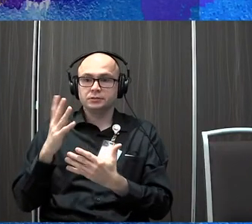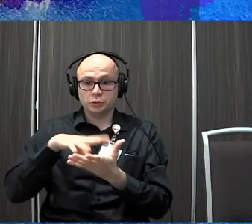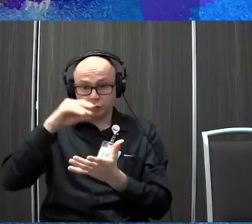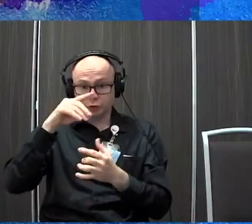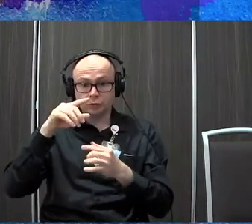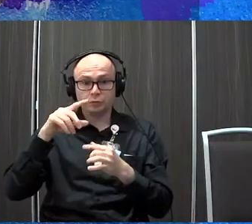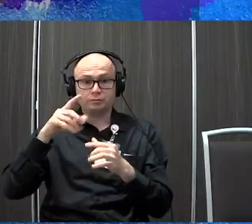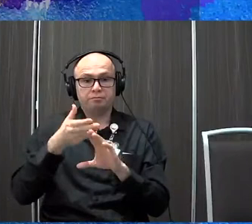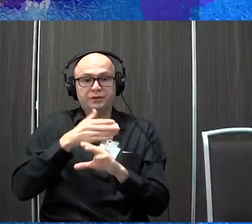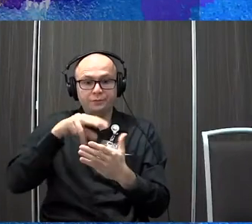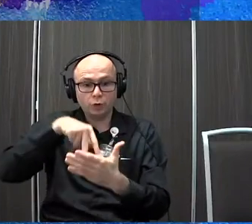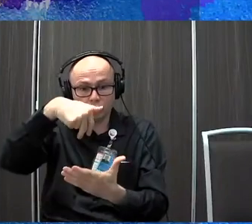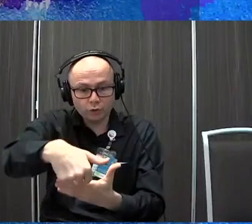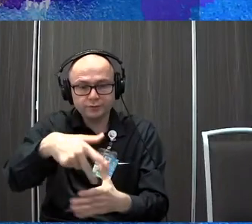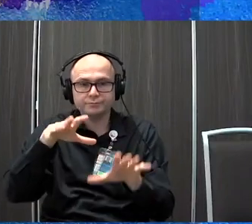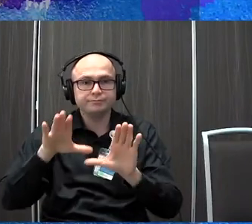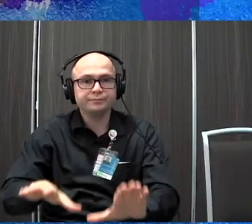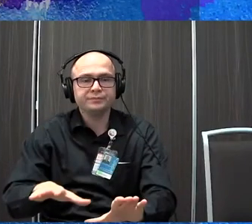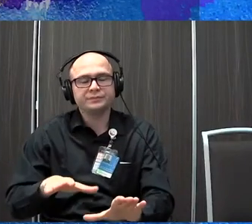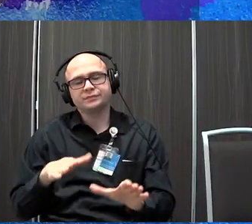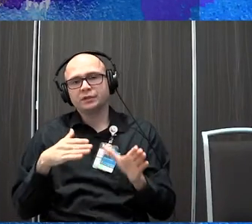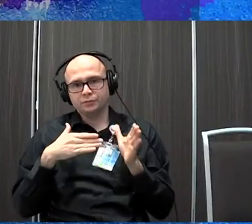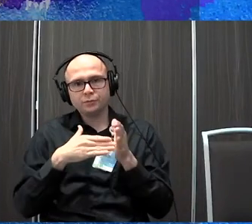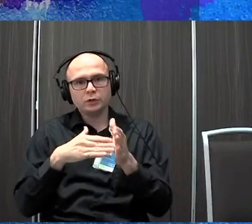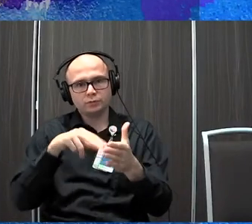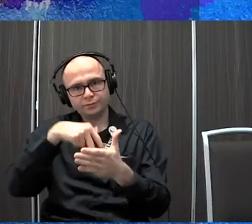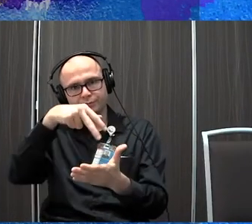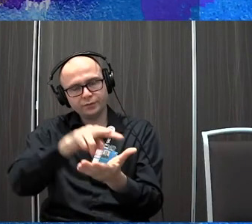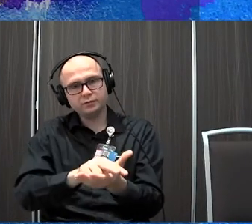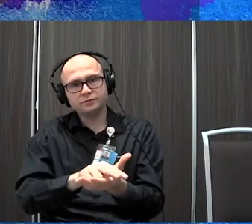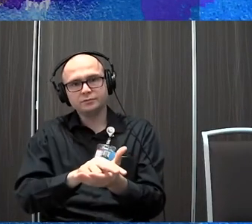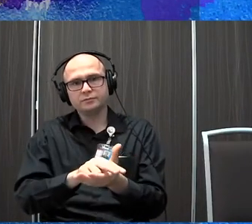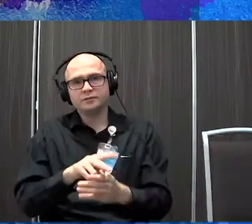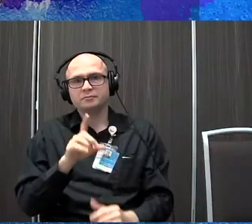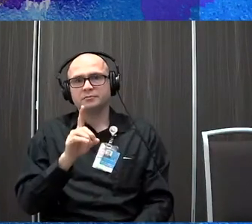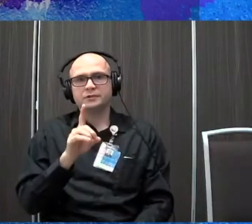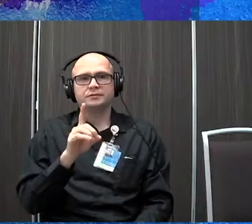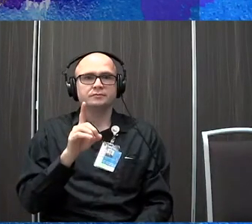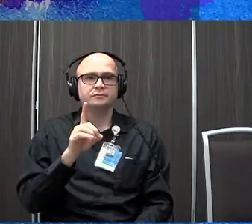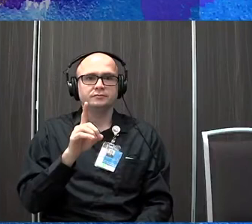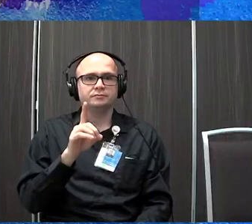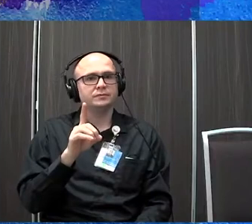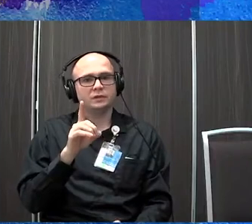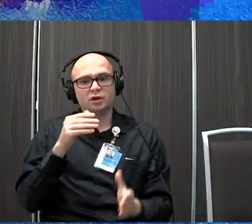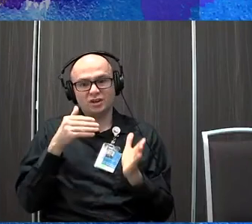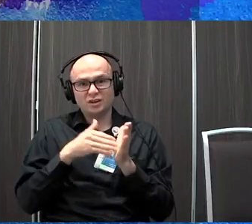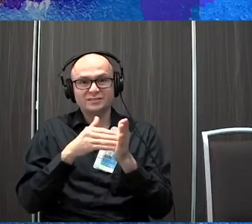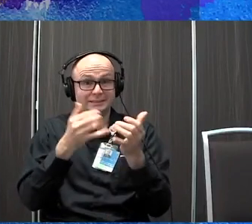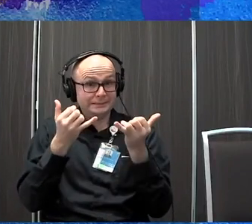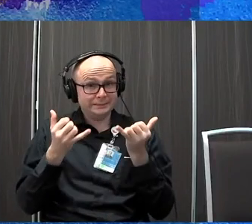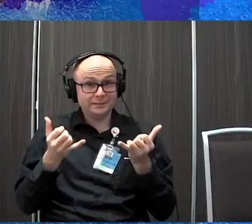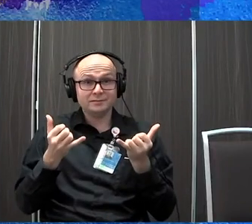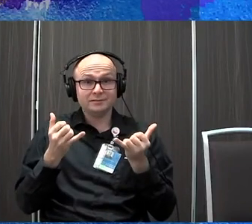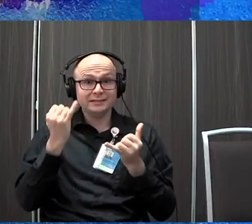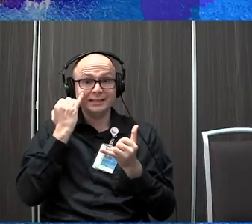falls. Um, I would, he still falls frequently. Um, but I would say the vast majority of the time, if he falls